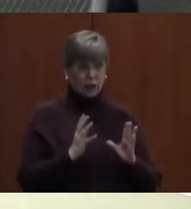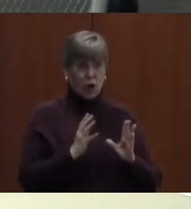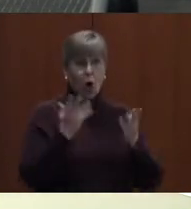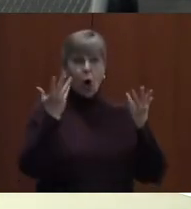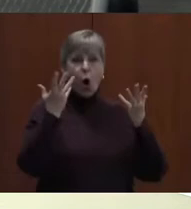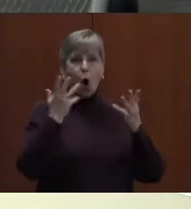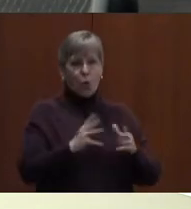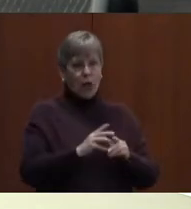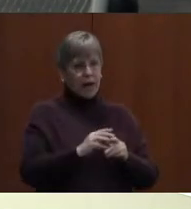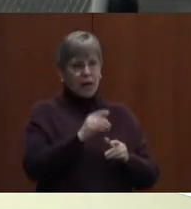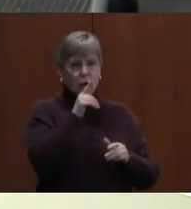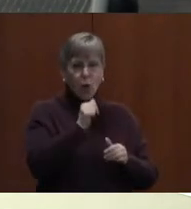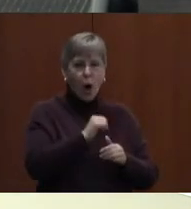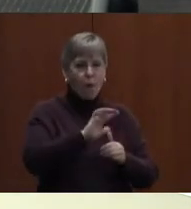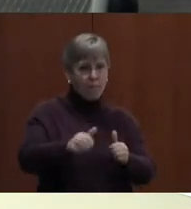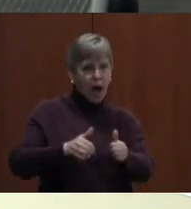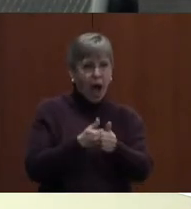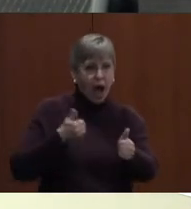steps behind.